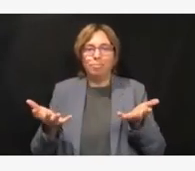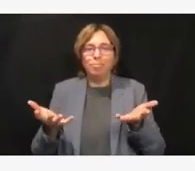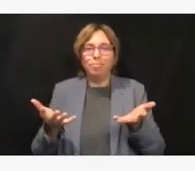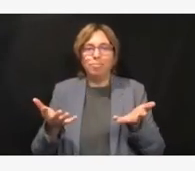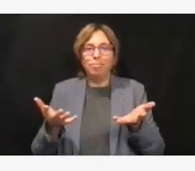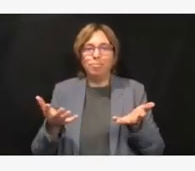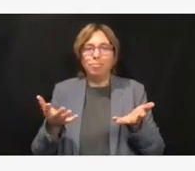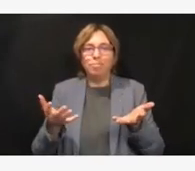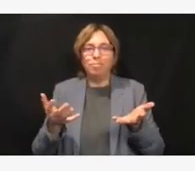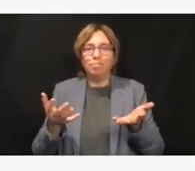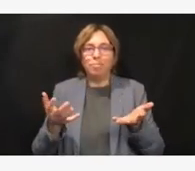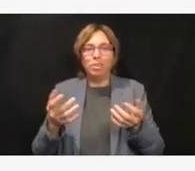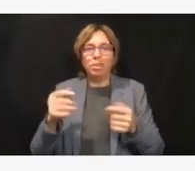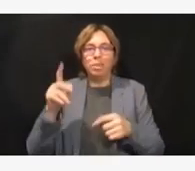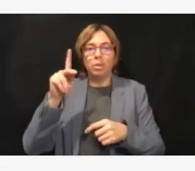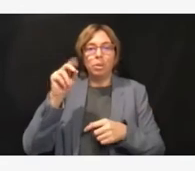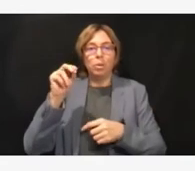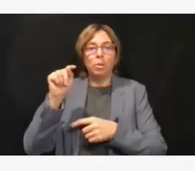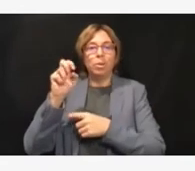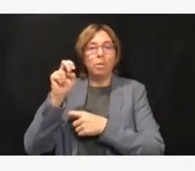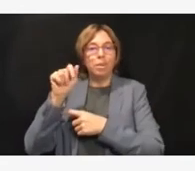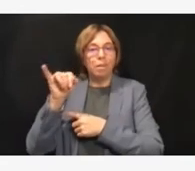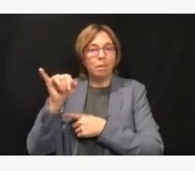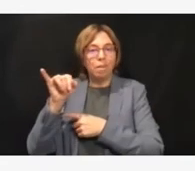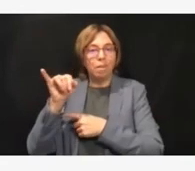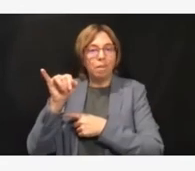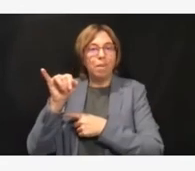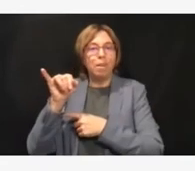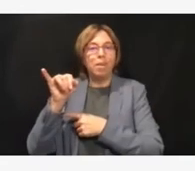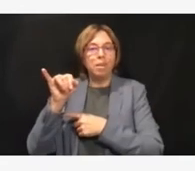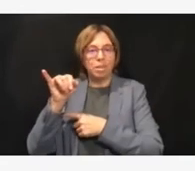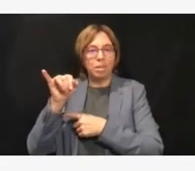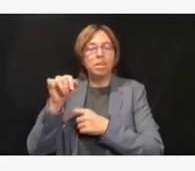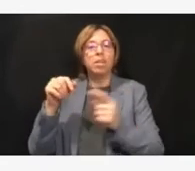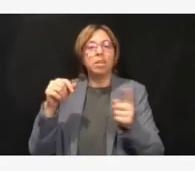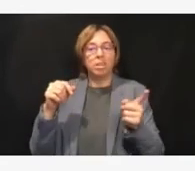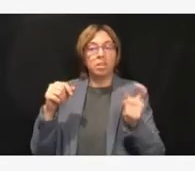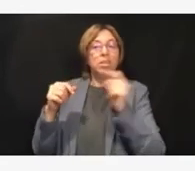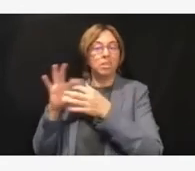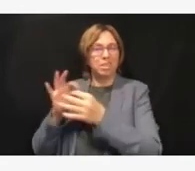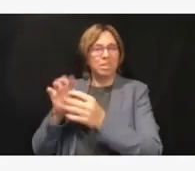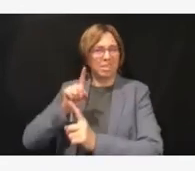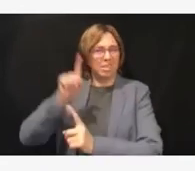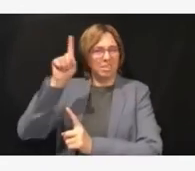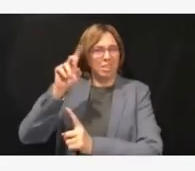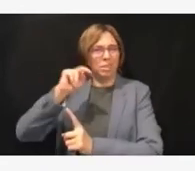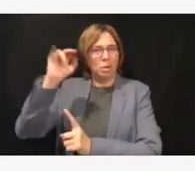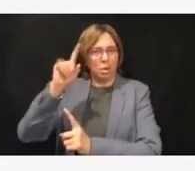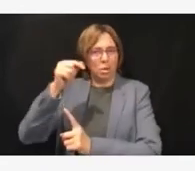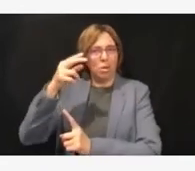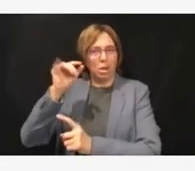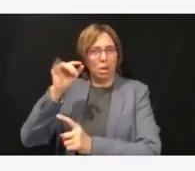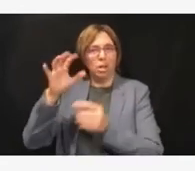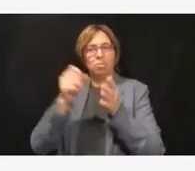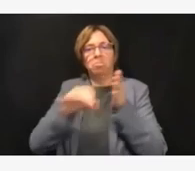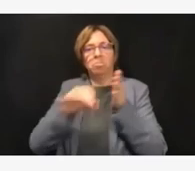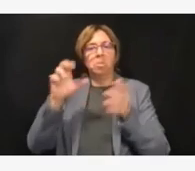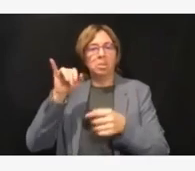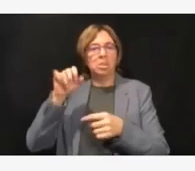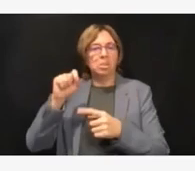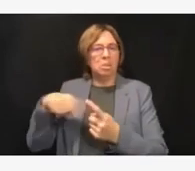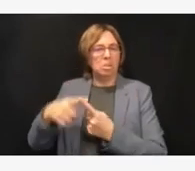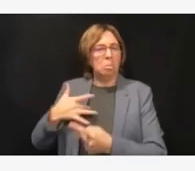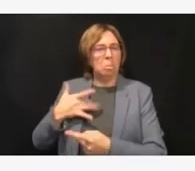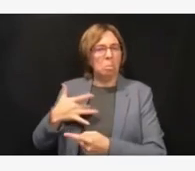Health. What we know today is that the numbers in North Idaho are headed the right direction, meaning that testing positivity or the